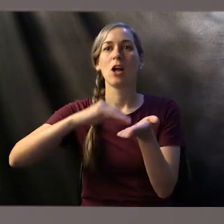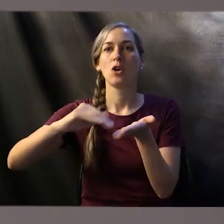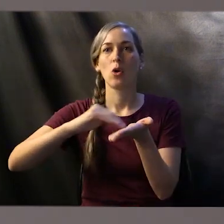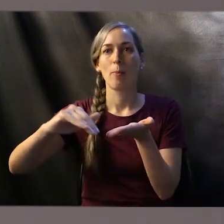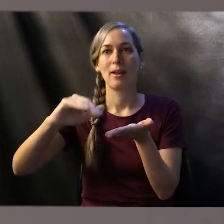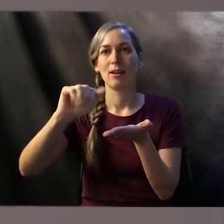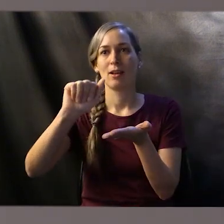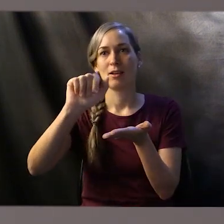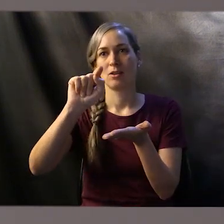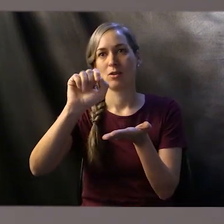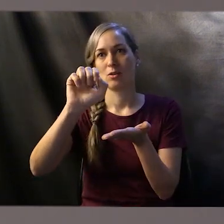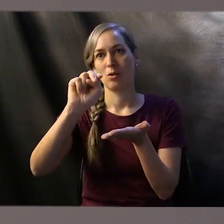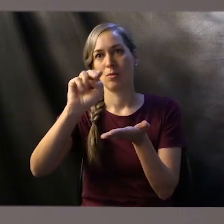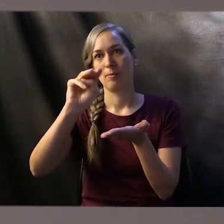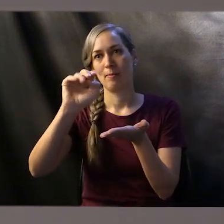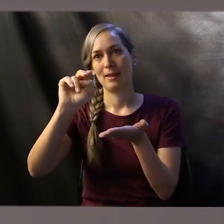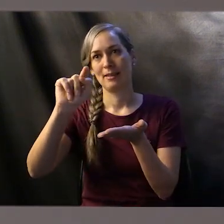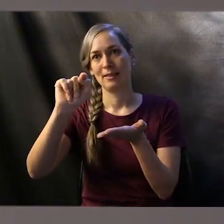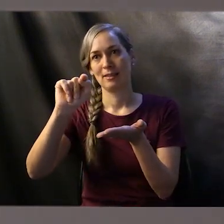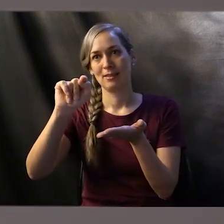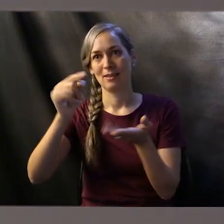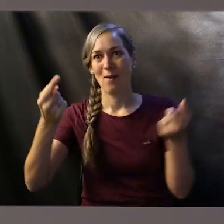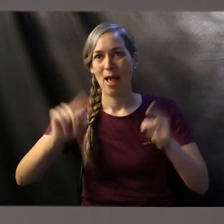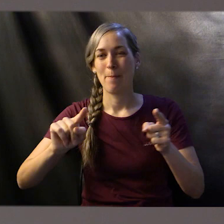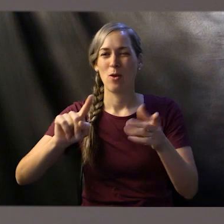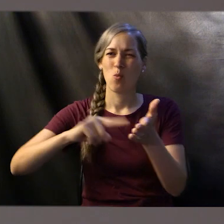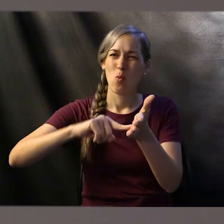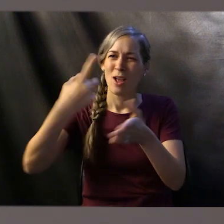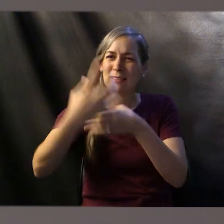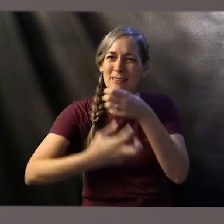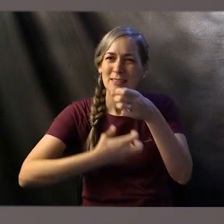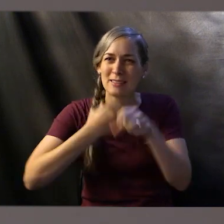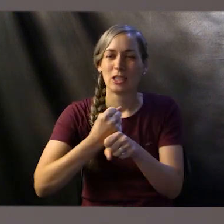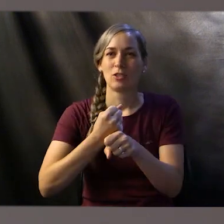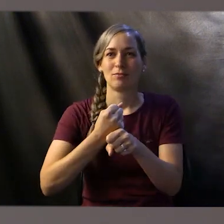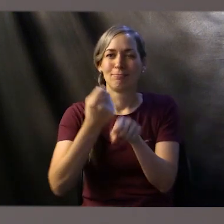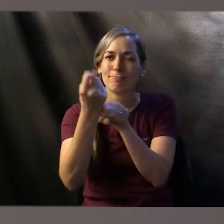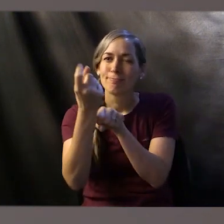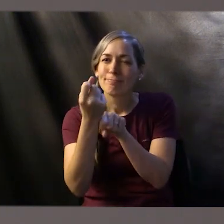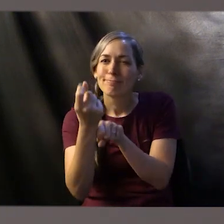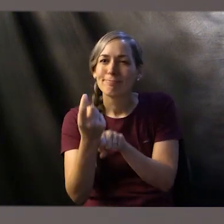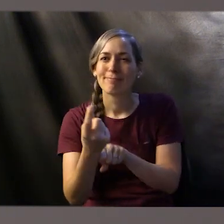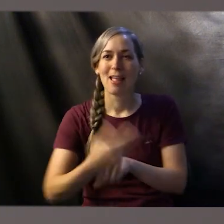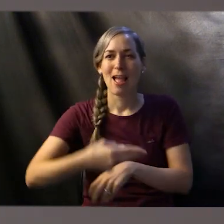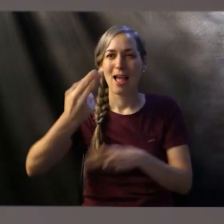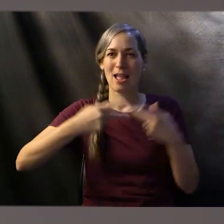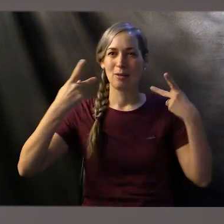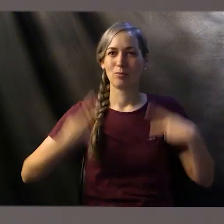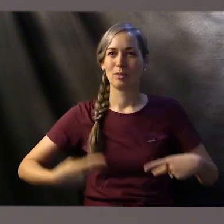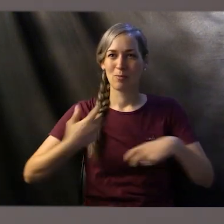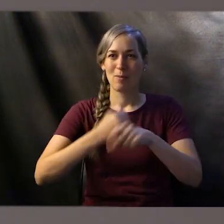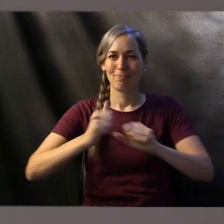came once a year and it was the day that the high priest would go and he would offer a sacrifice that would atone for the sins of the whole nation